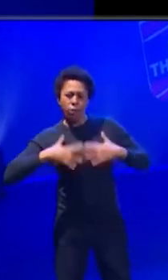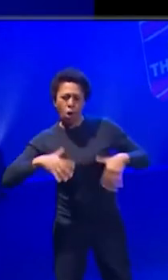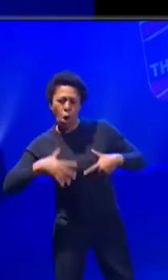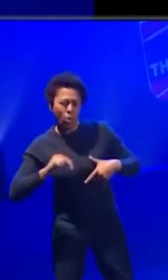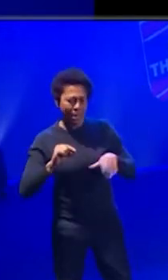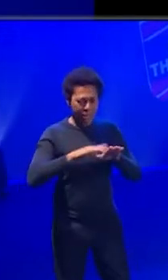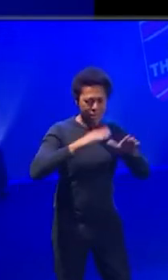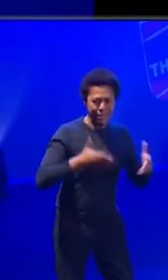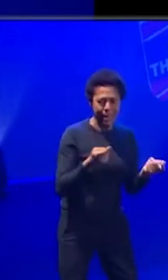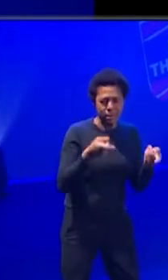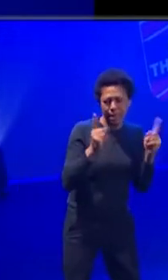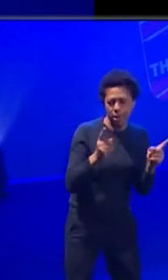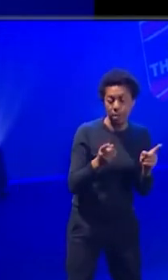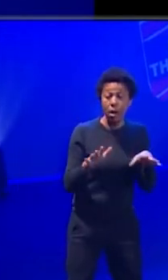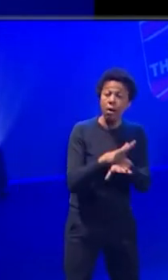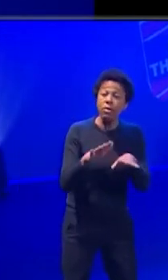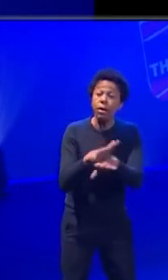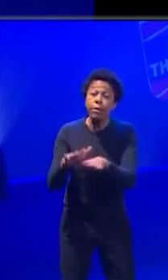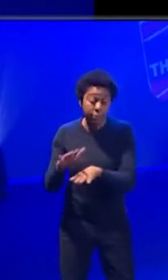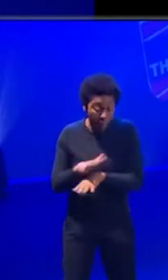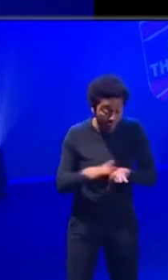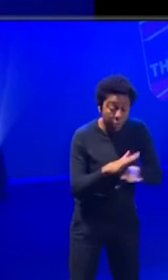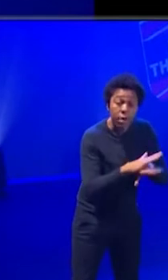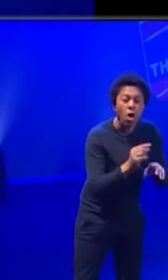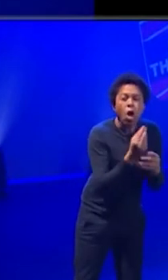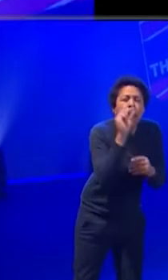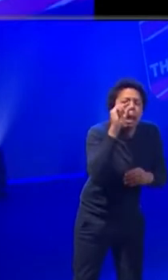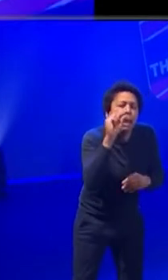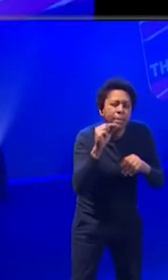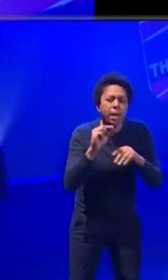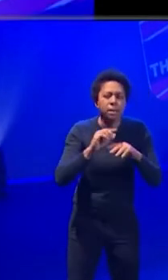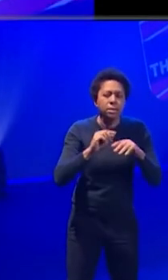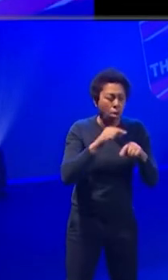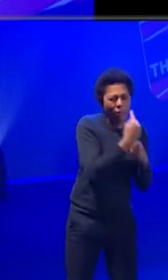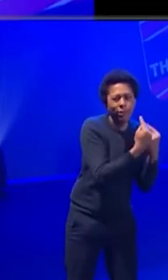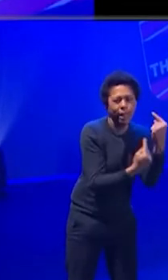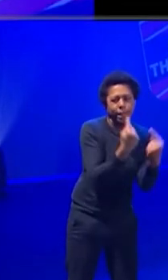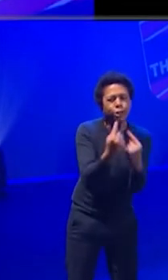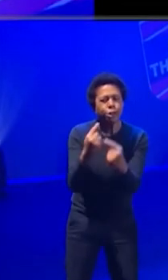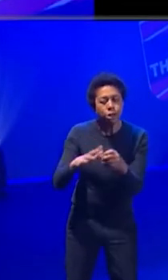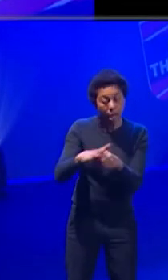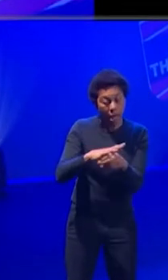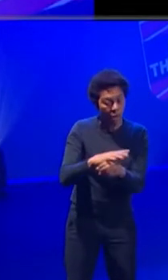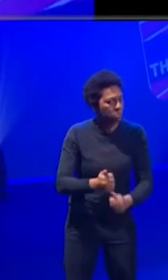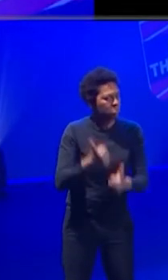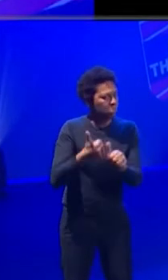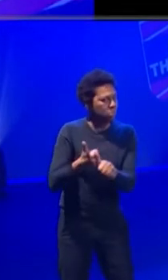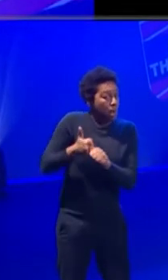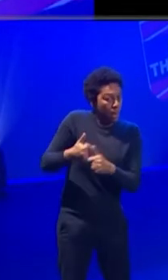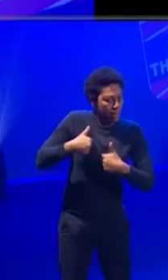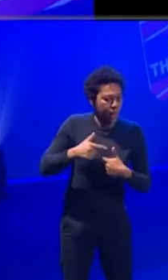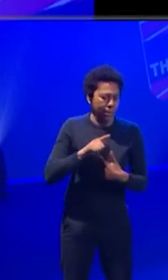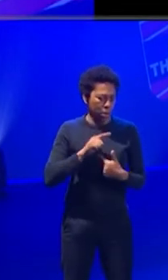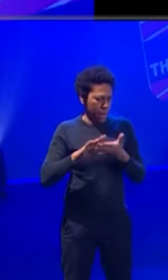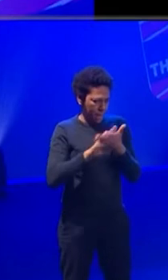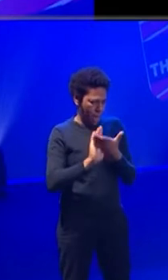management, cover all of those areas backstage. And I think that was an excellent course for me because I went in knowing that